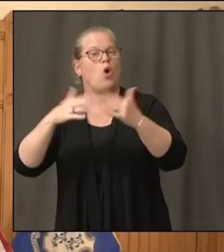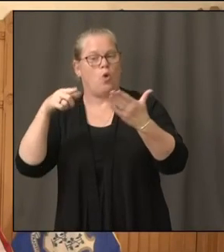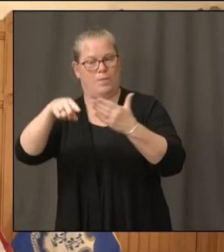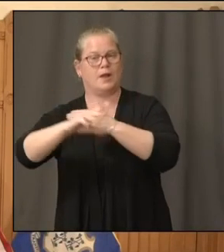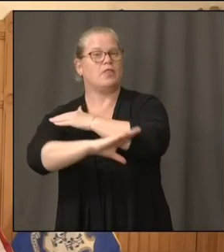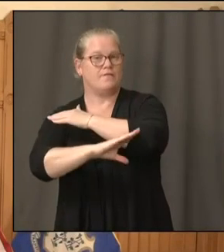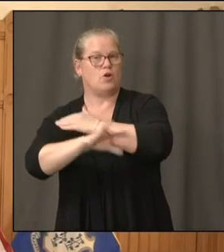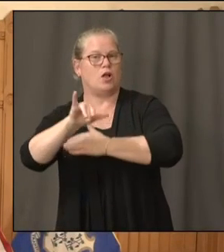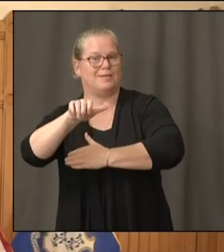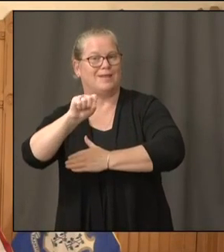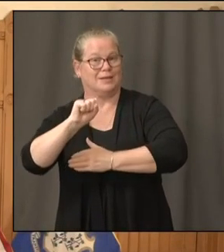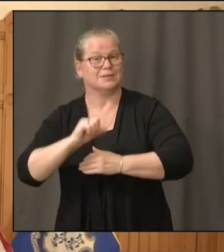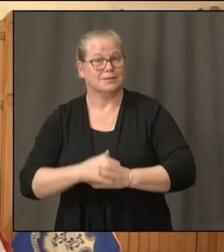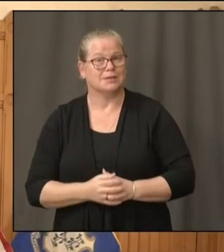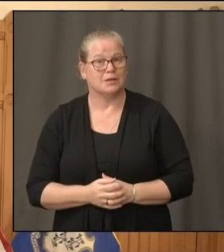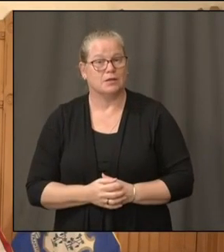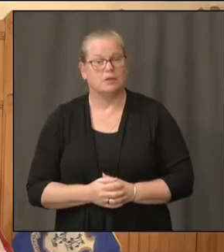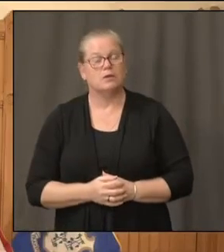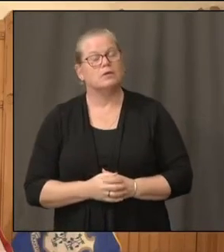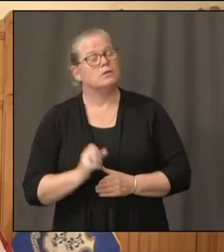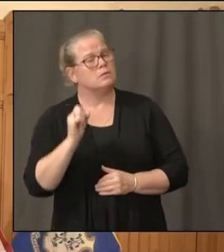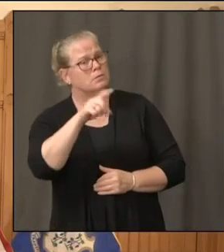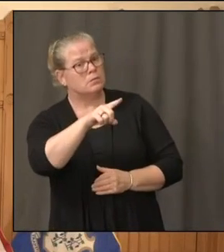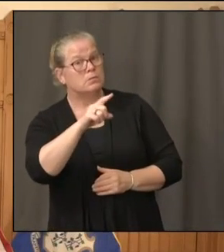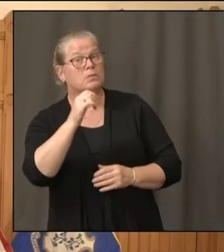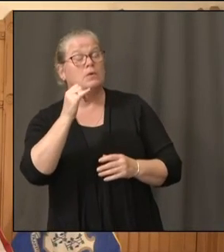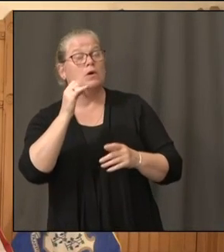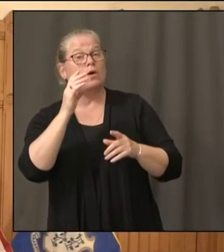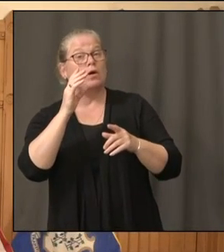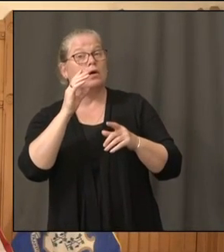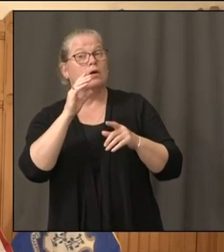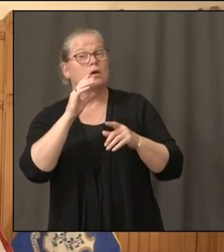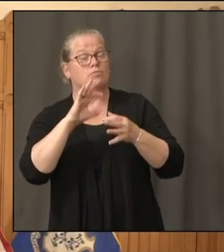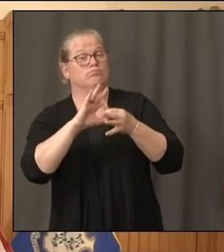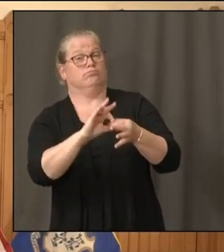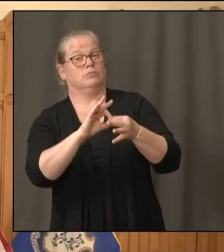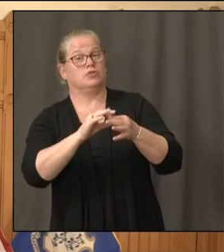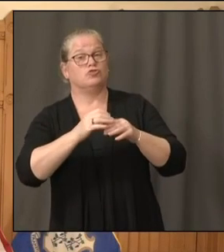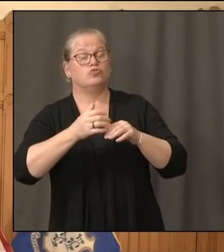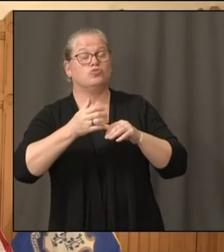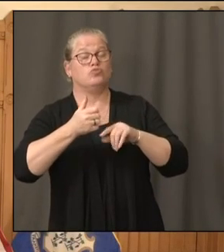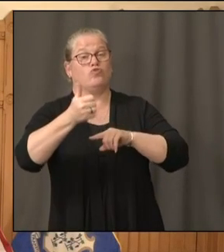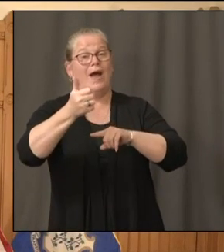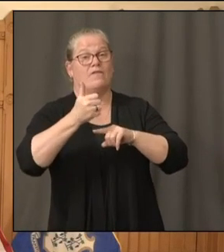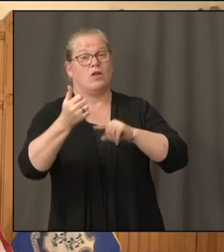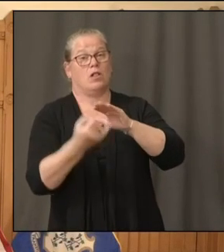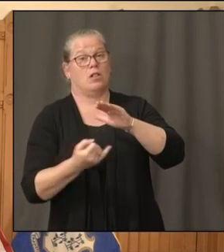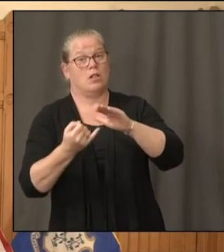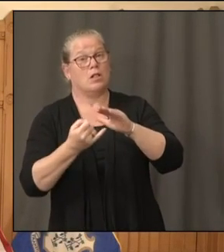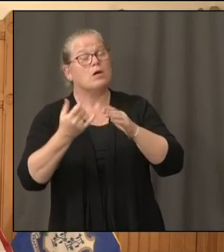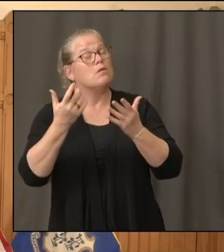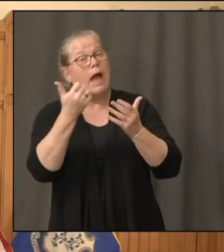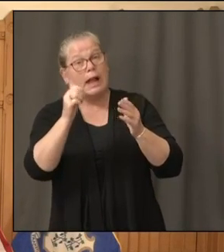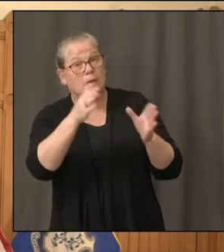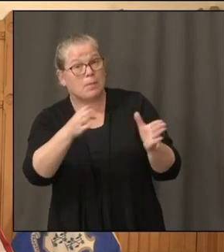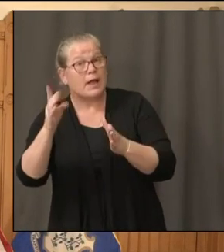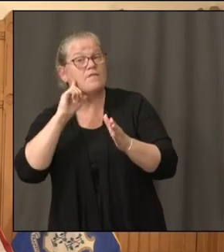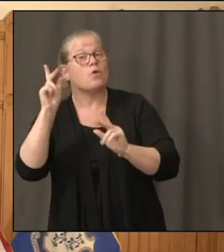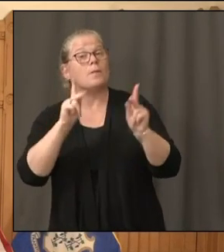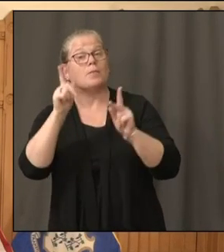And is there a plan, if needed, going to the travel quarantine? Is there a plan to maybe track out-of-state drivers coming in?